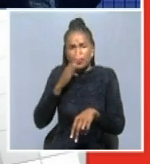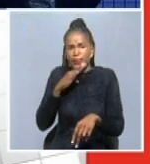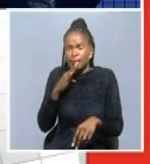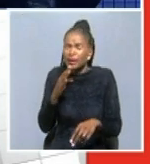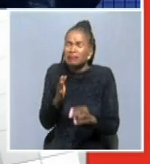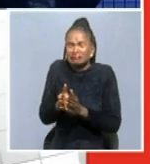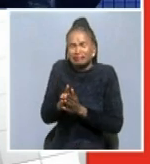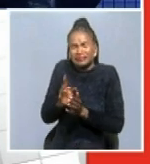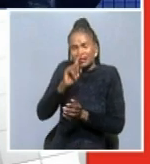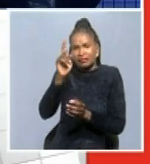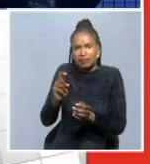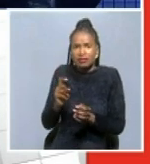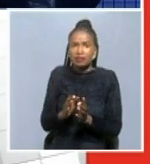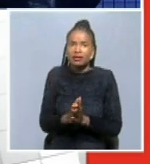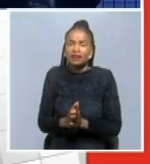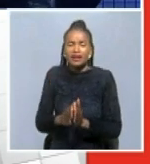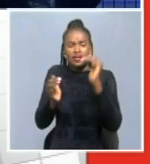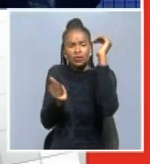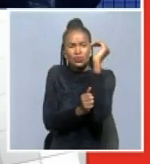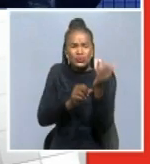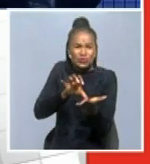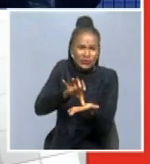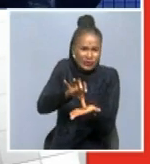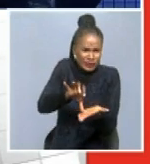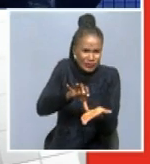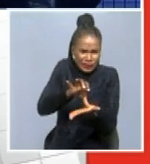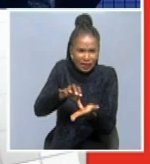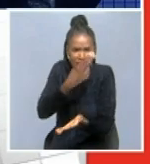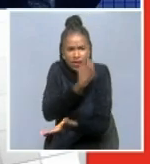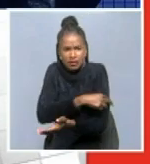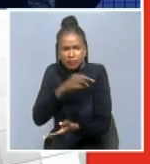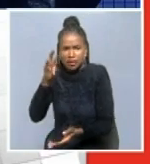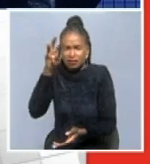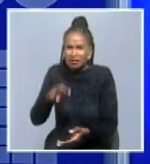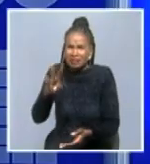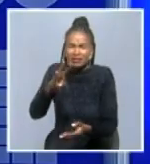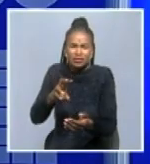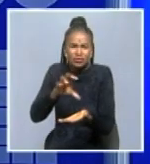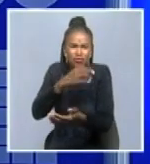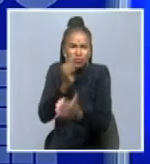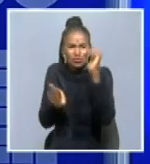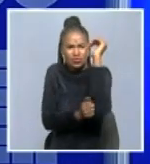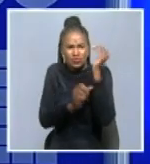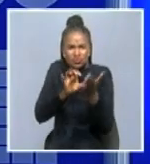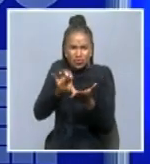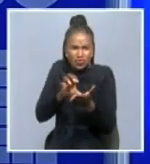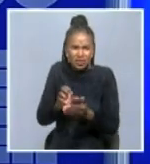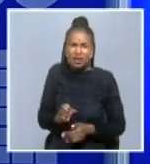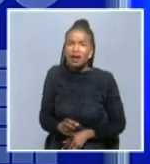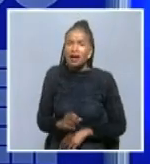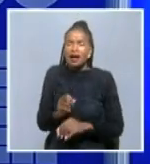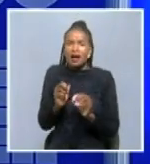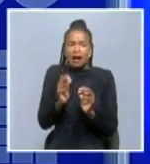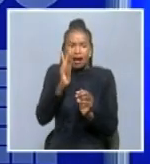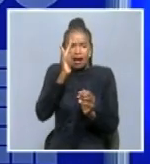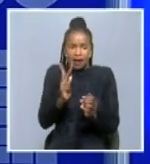I'll let reports of dirty toilets at the Varfus Bay hospital isolation unit, and the cleaners have refused to clean them in